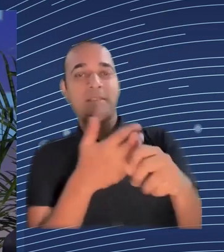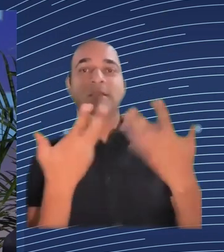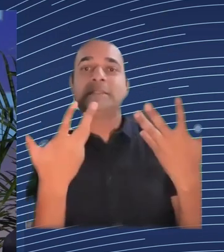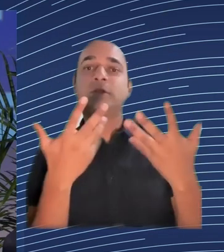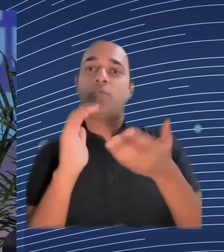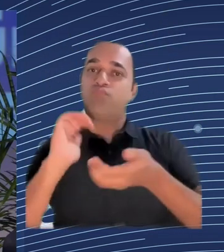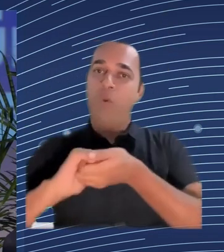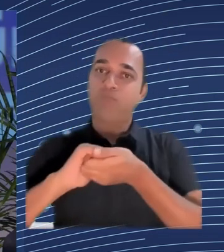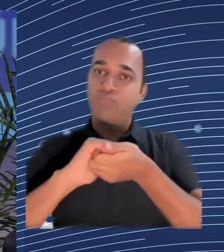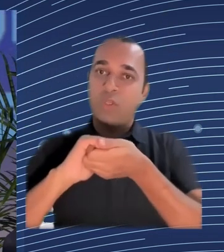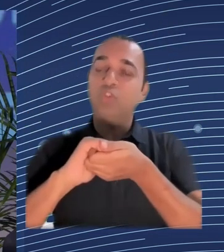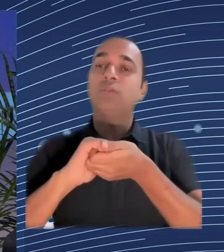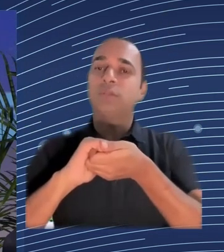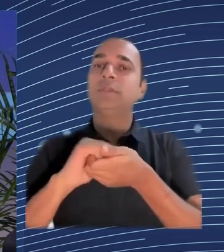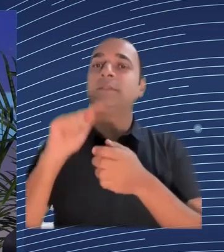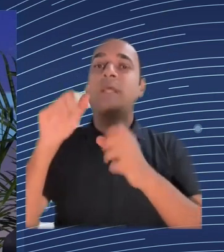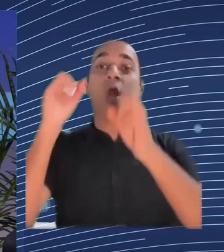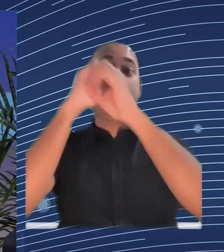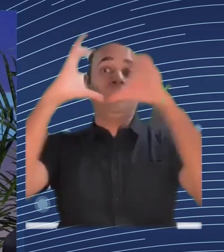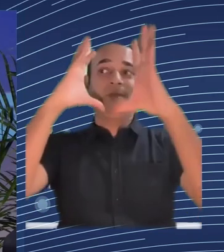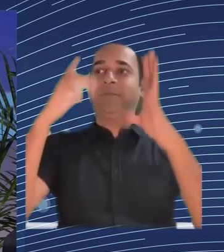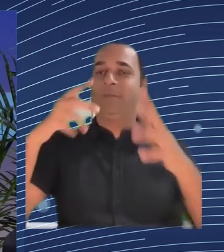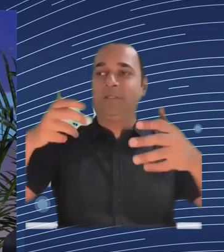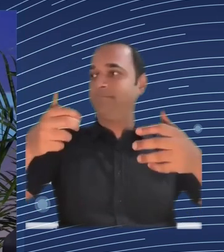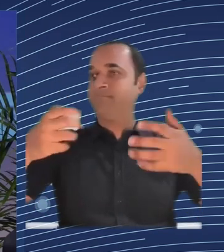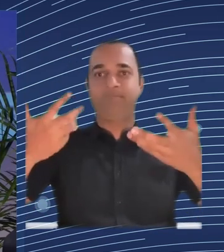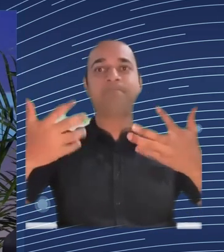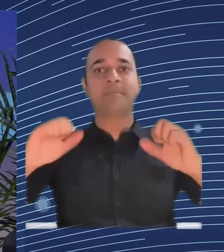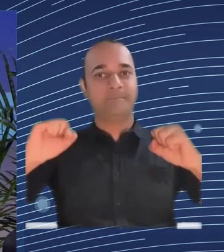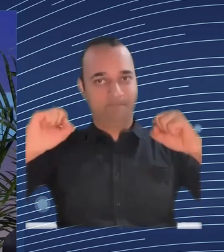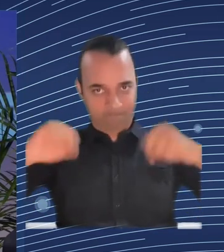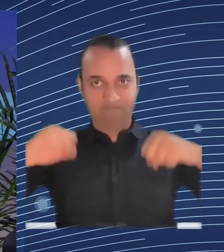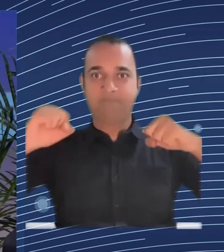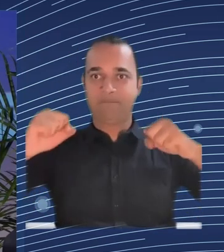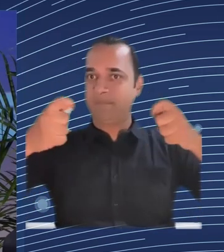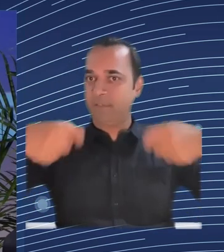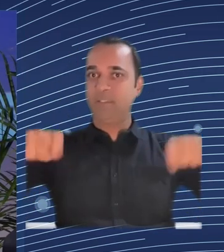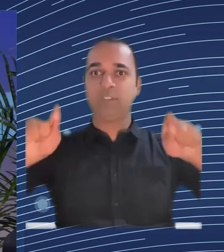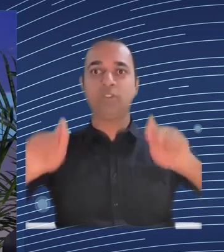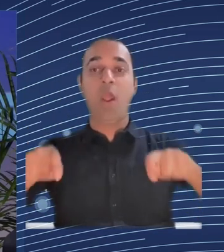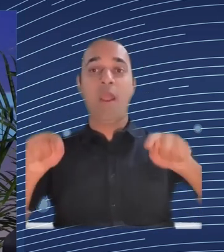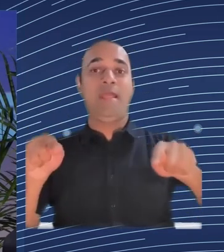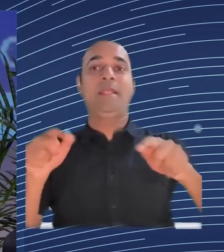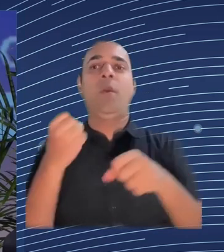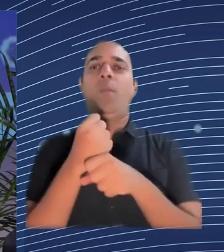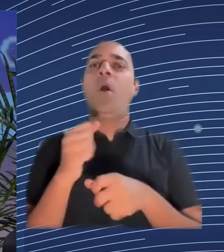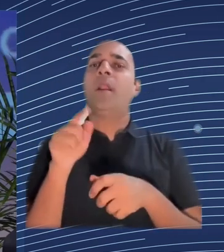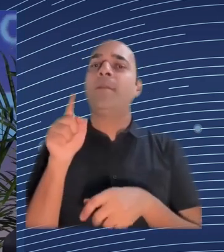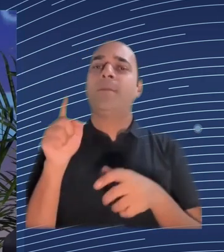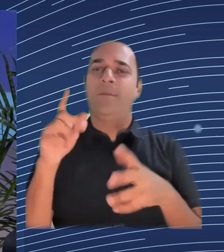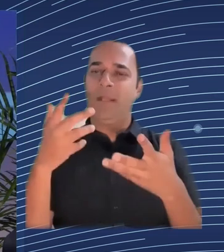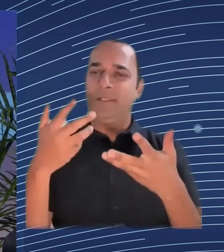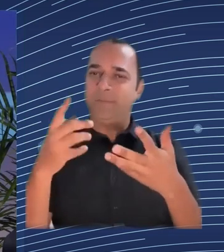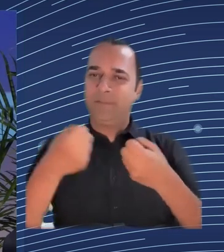their use of CCTV with the platform under the understanding that if there's a complaint if you want to